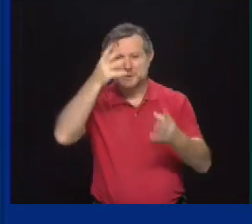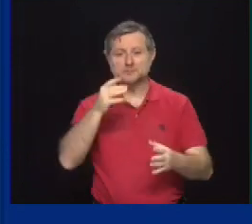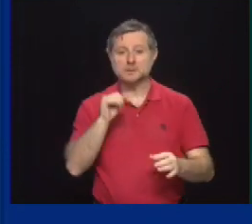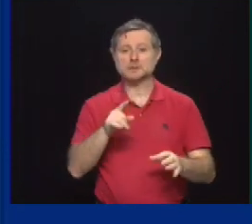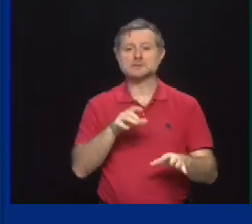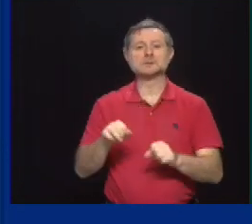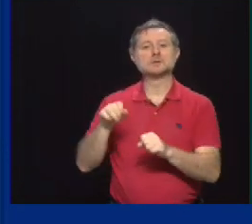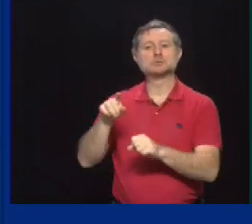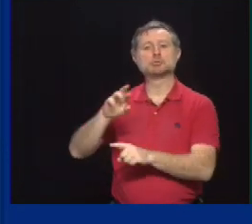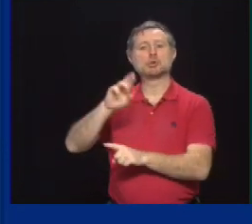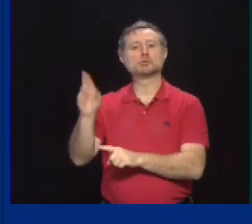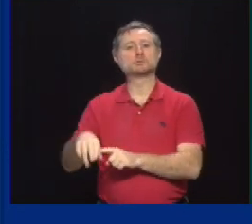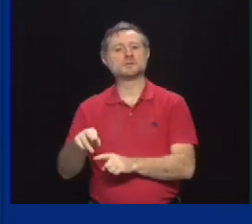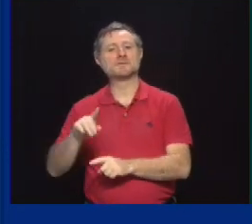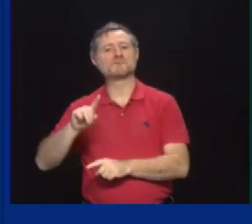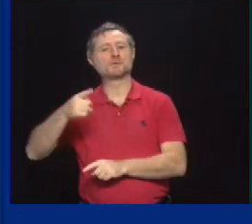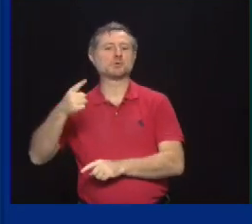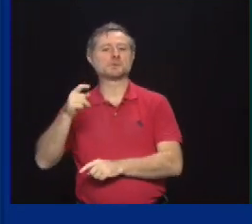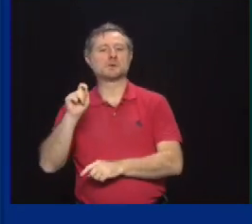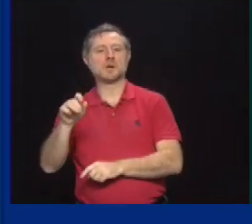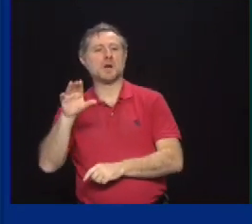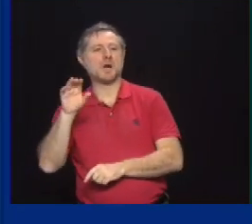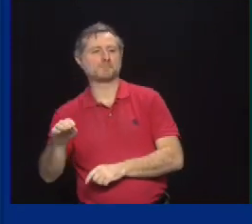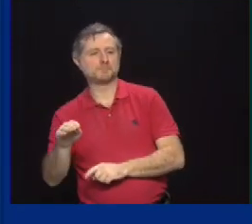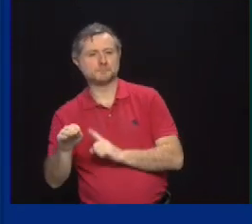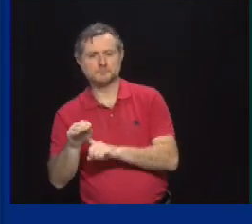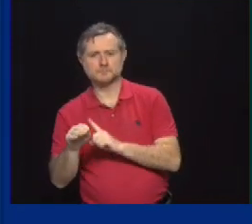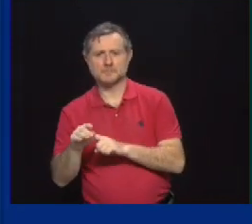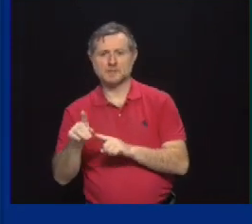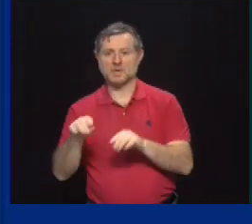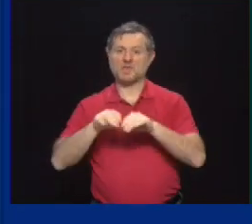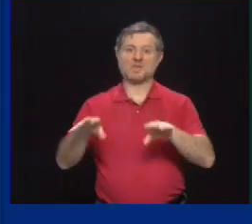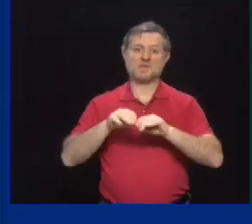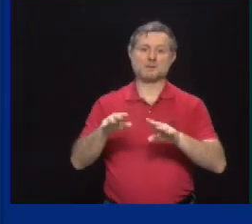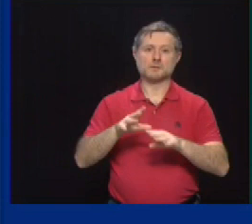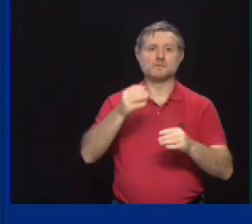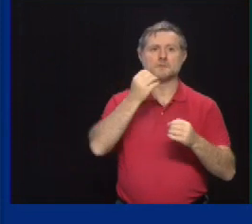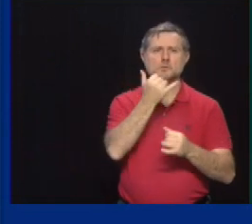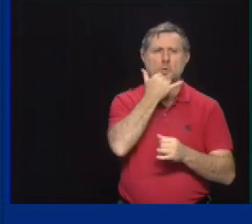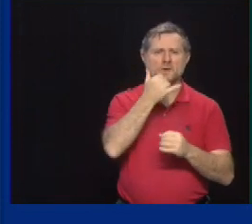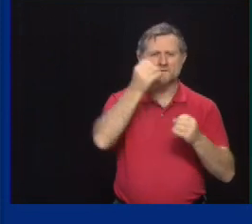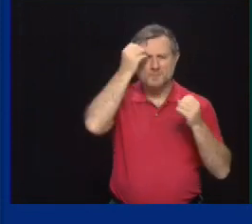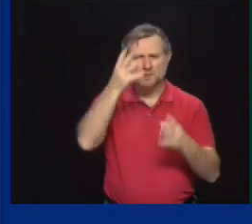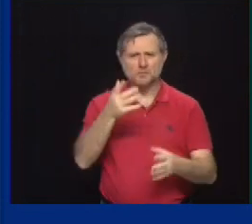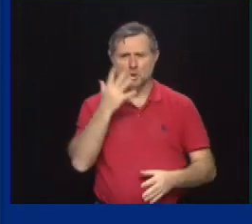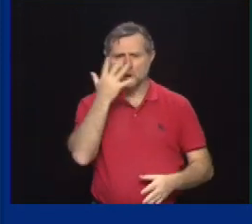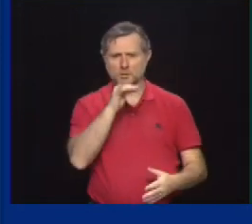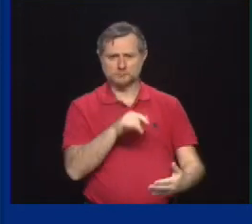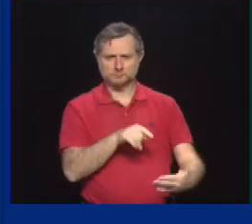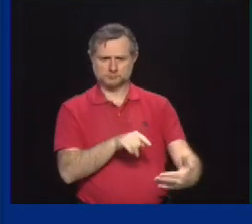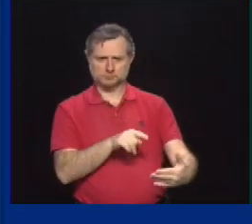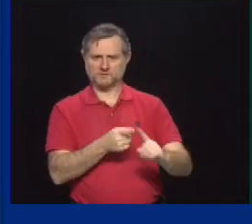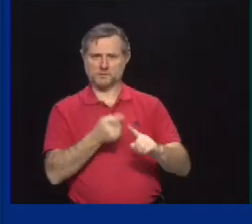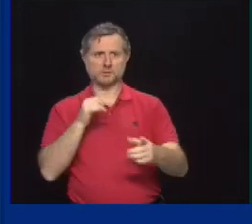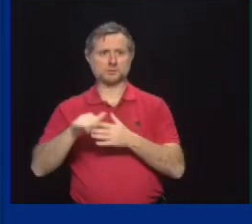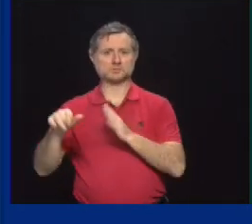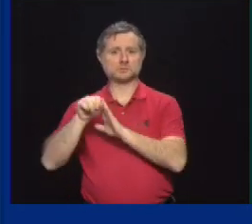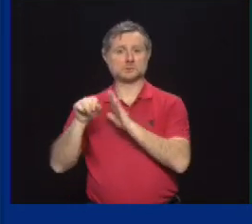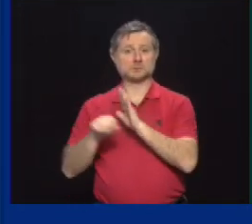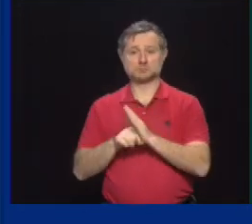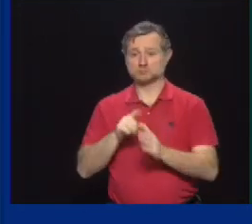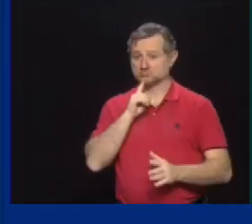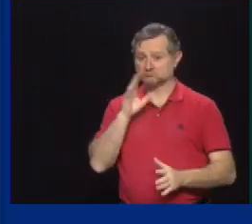.com and put out misinformation, making it look like it was legitimate from us on how you would need a vaccination before you can get a driver's license,